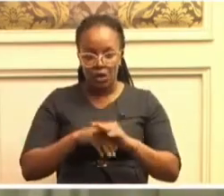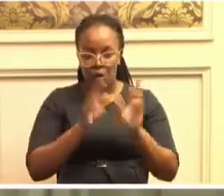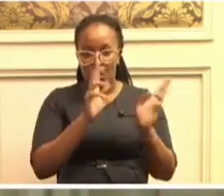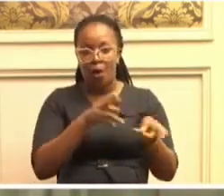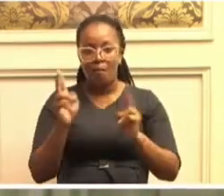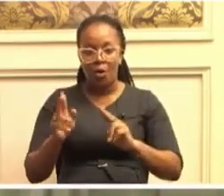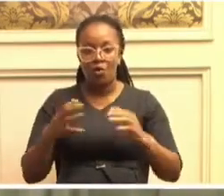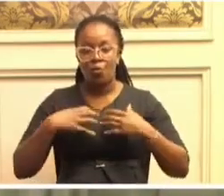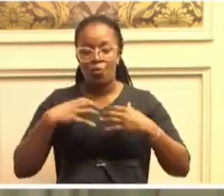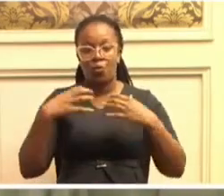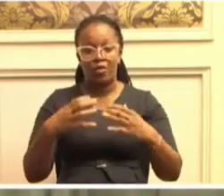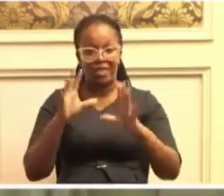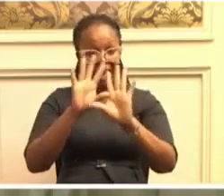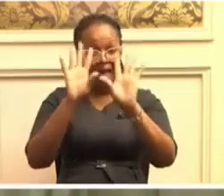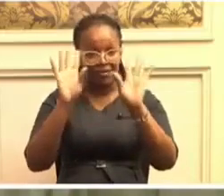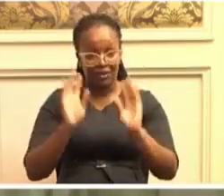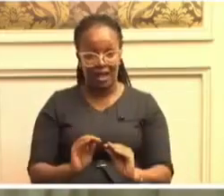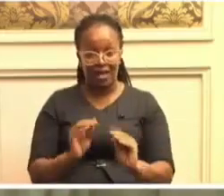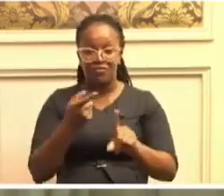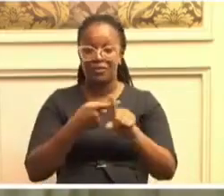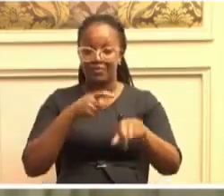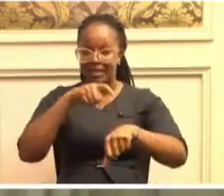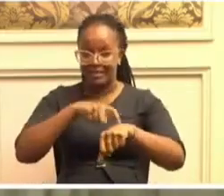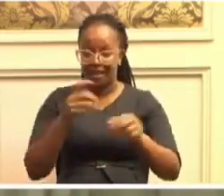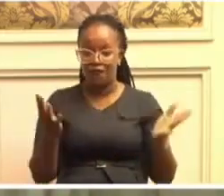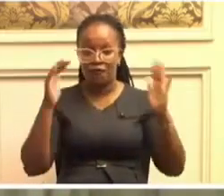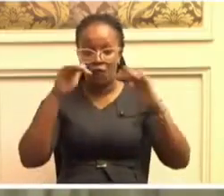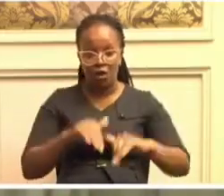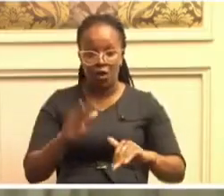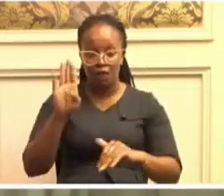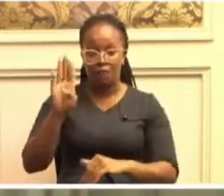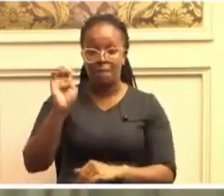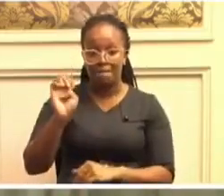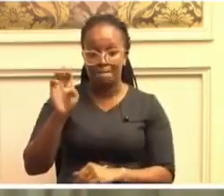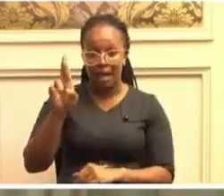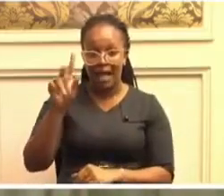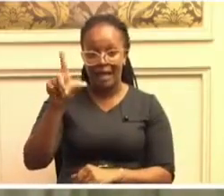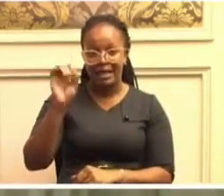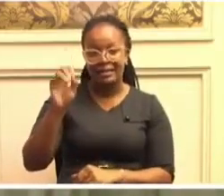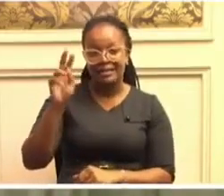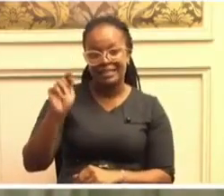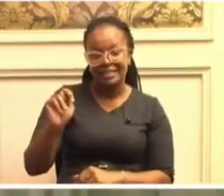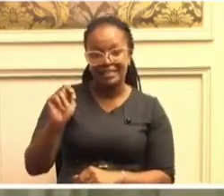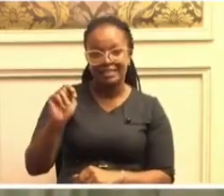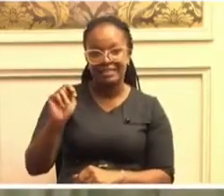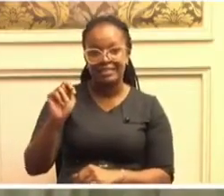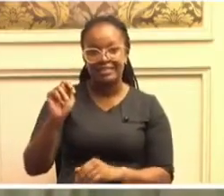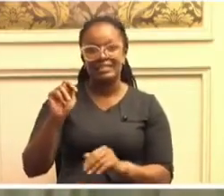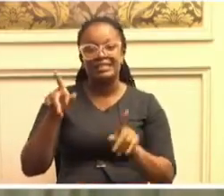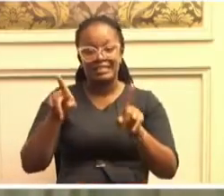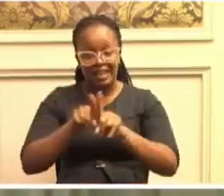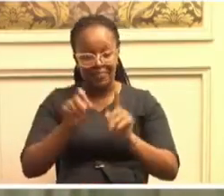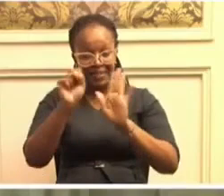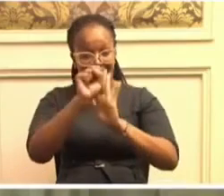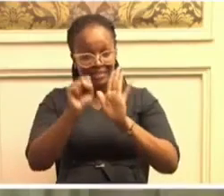since the fall of Berlin and the communist state.